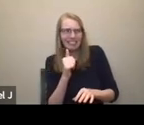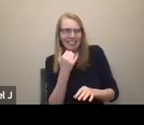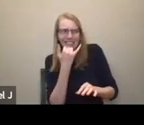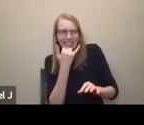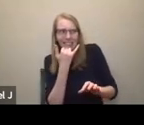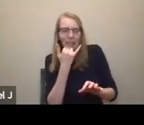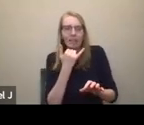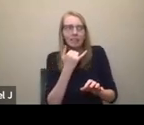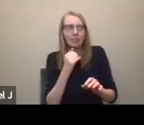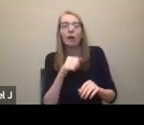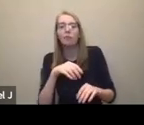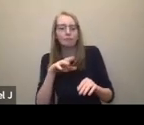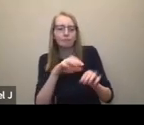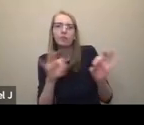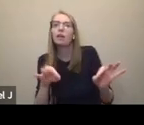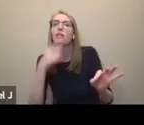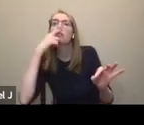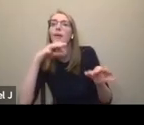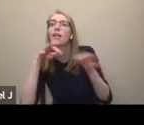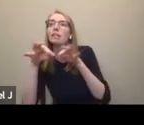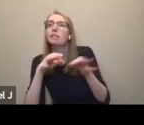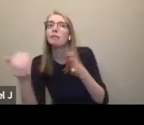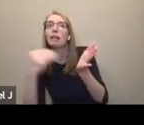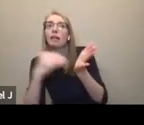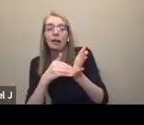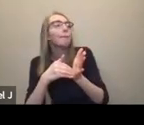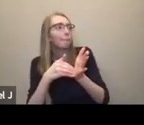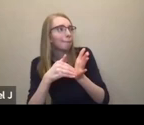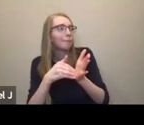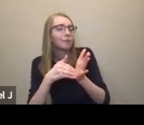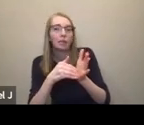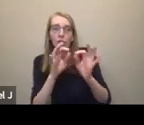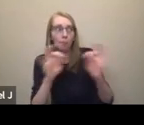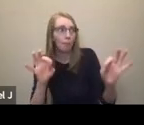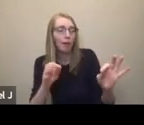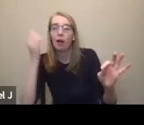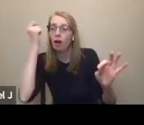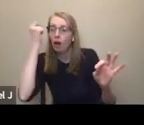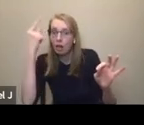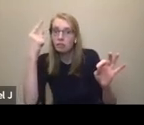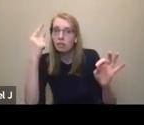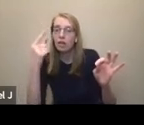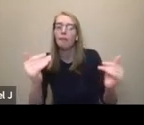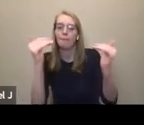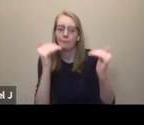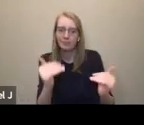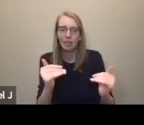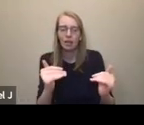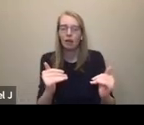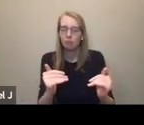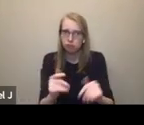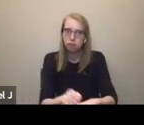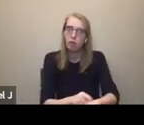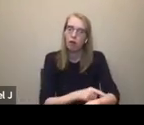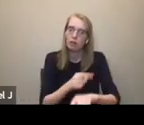explain it again? And we can tell that person understands that line. We don't move on to the next one. It takes hours, but it's awesome because it's